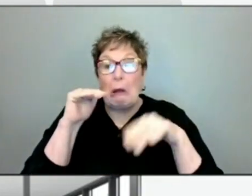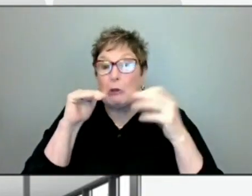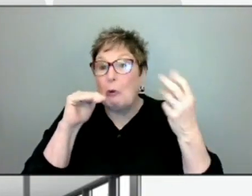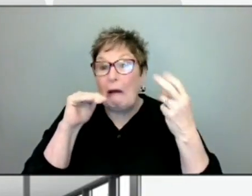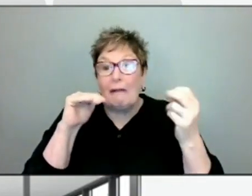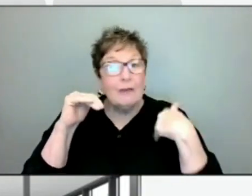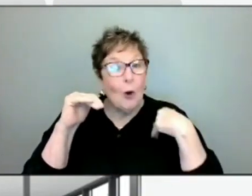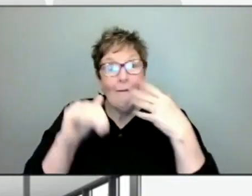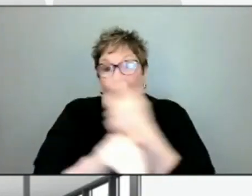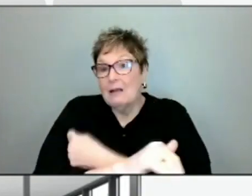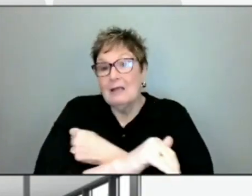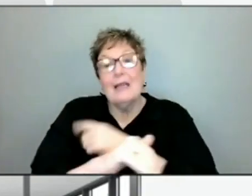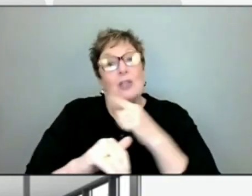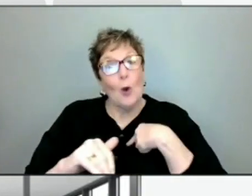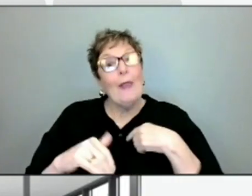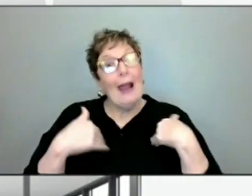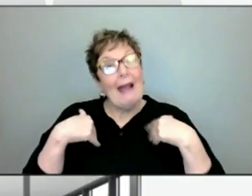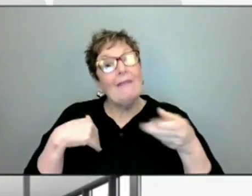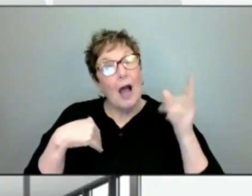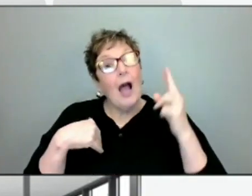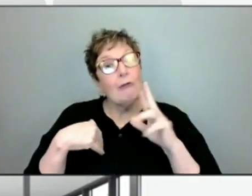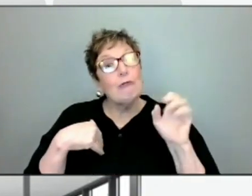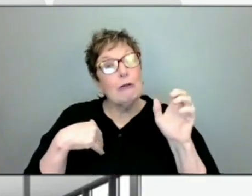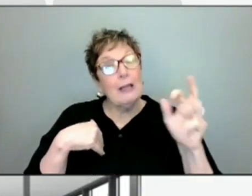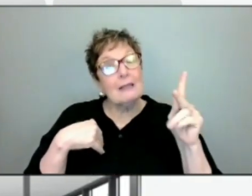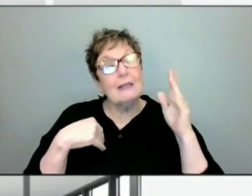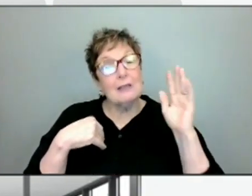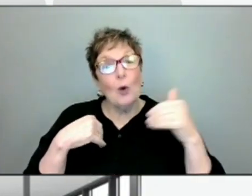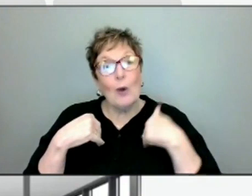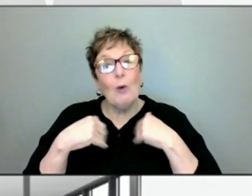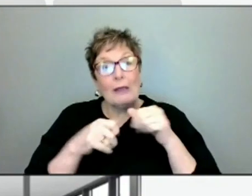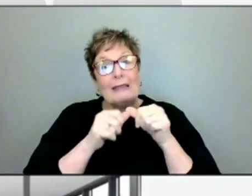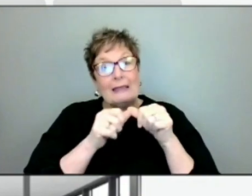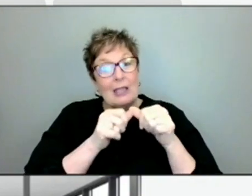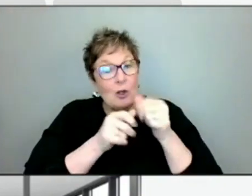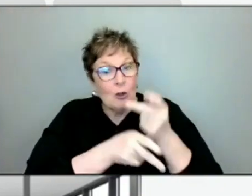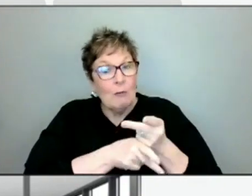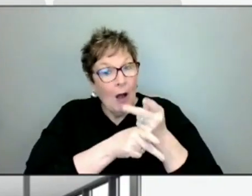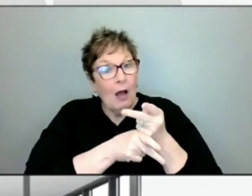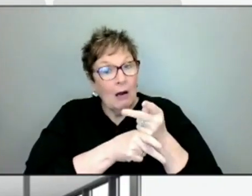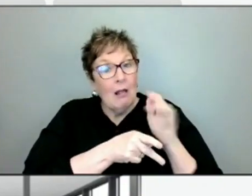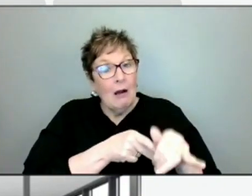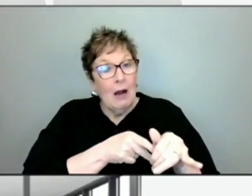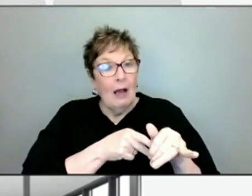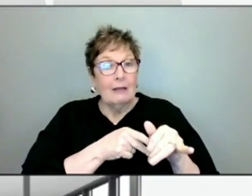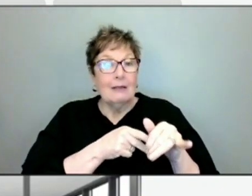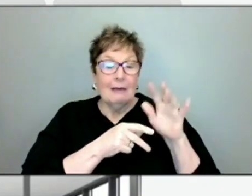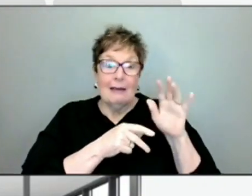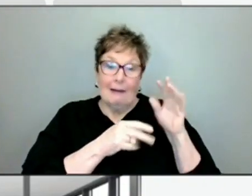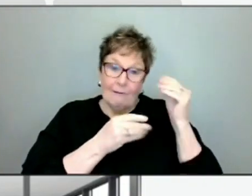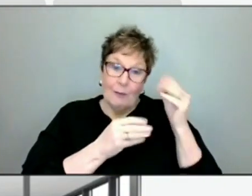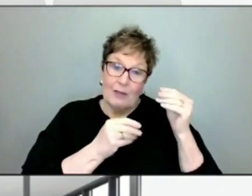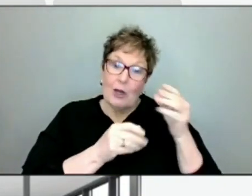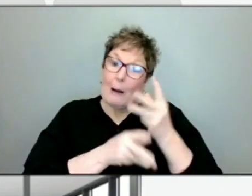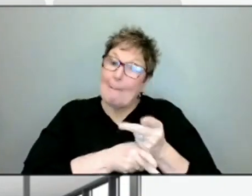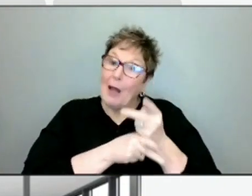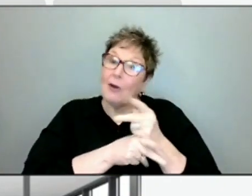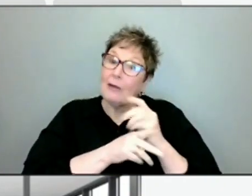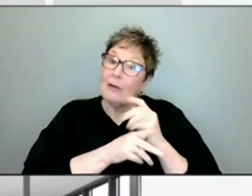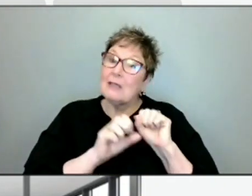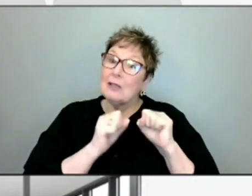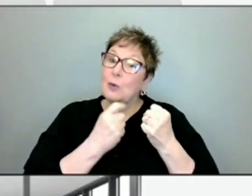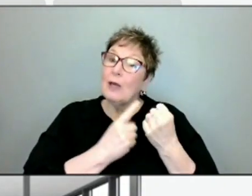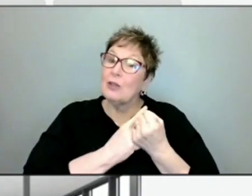of that. So we'll continue to monitor that data and monitor the situation.